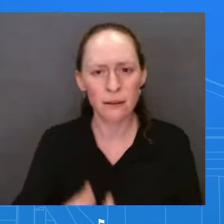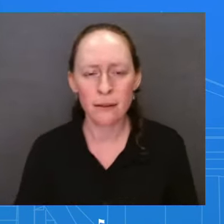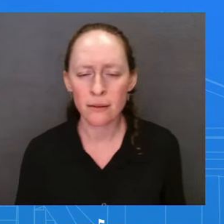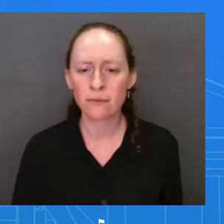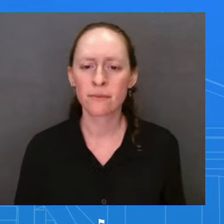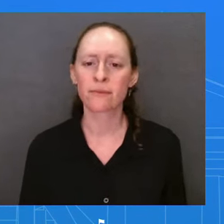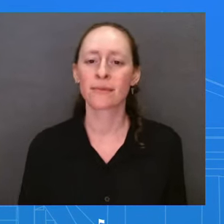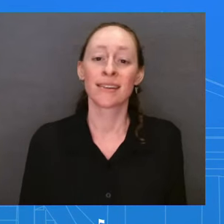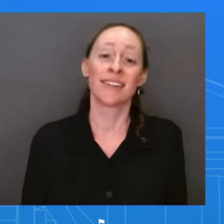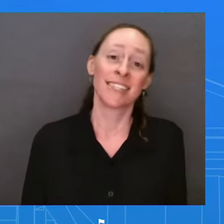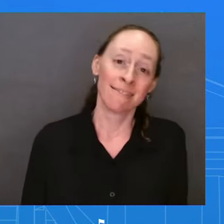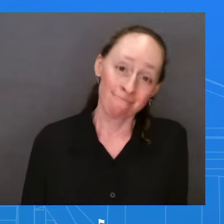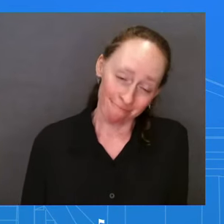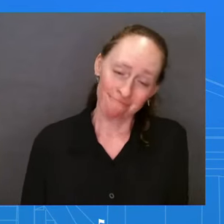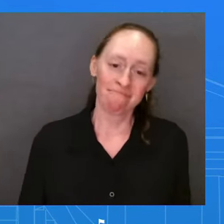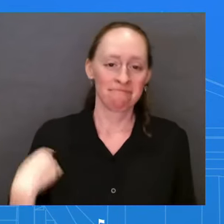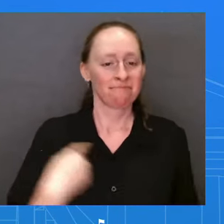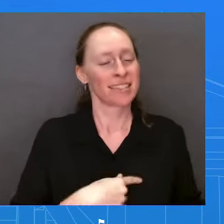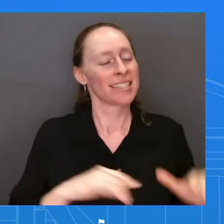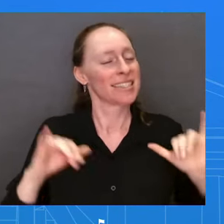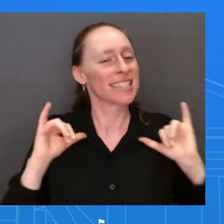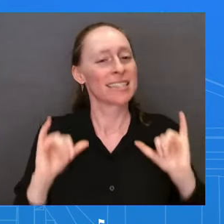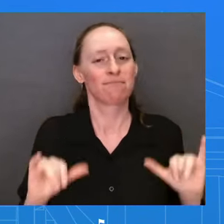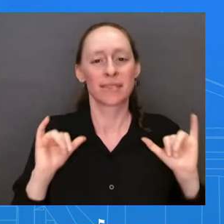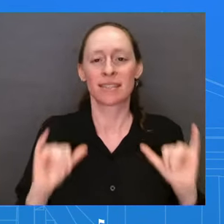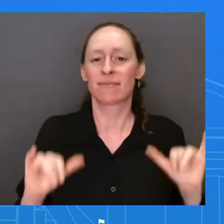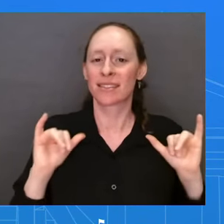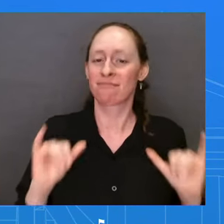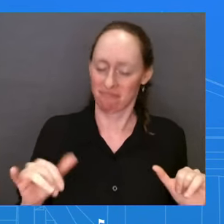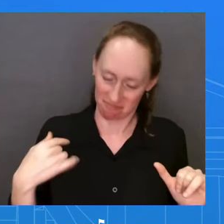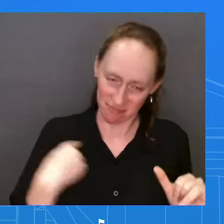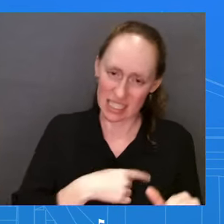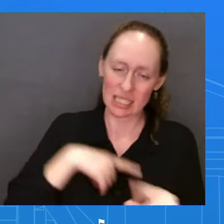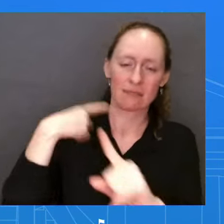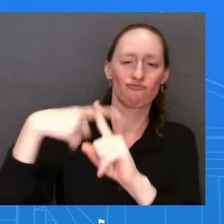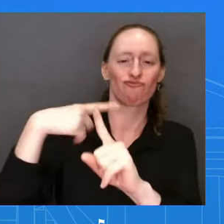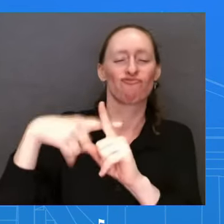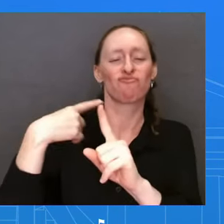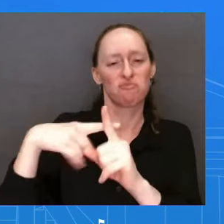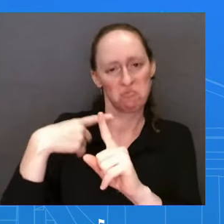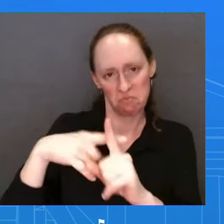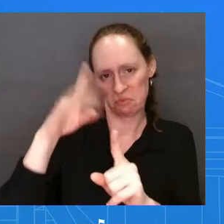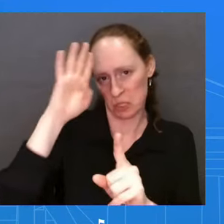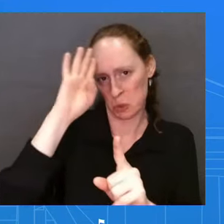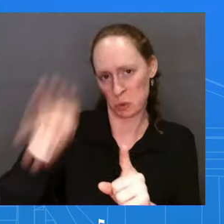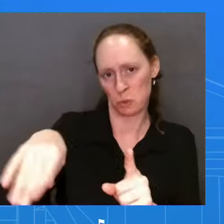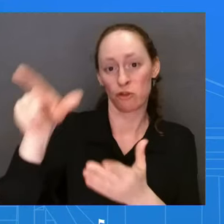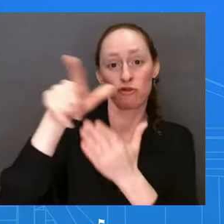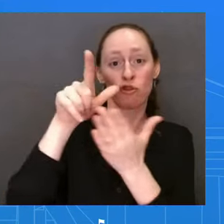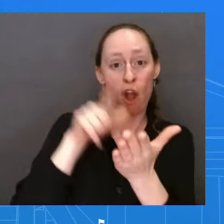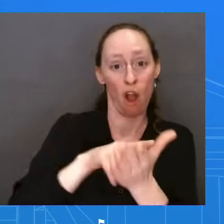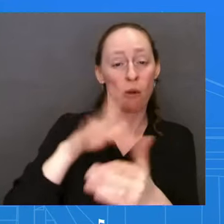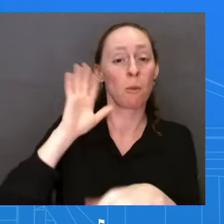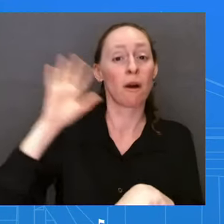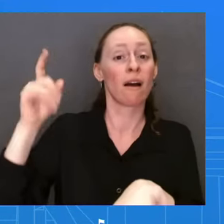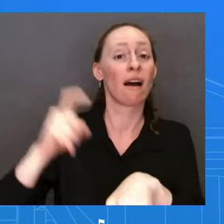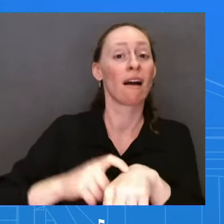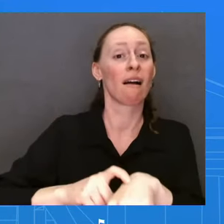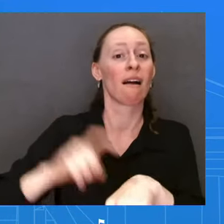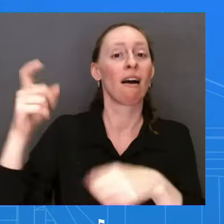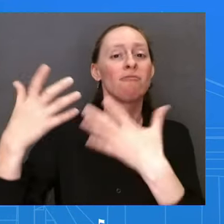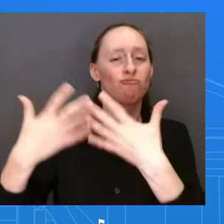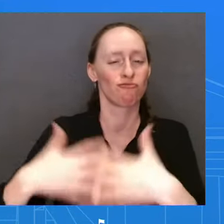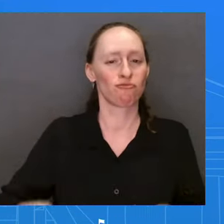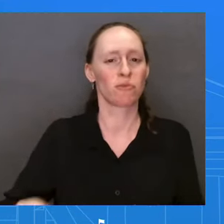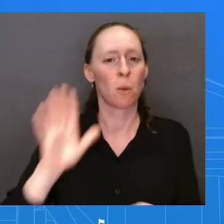very confident in the legal argument that the Solicitor General put before, argued before the Supreme Court. And we're not going to get ahead